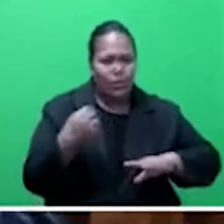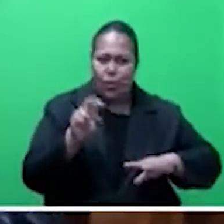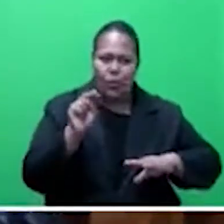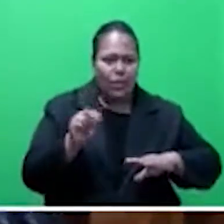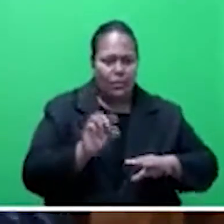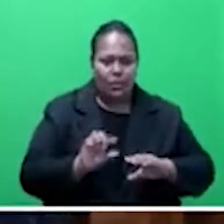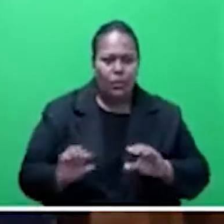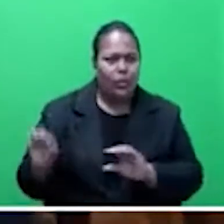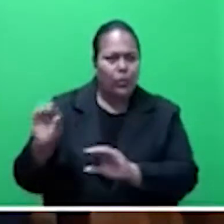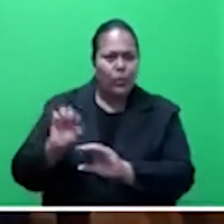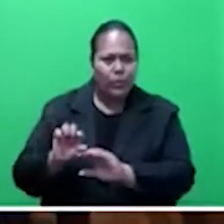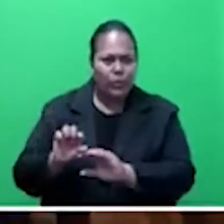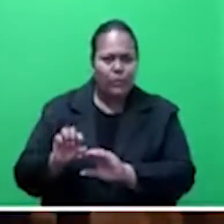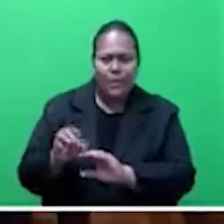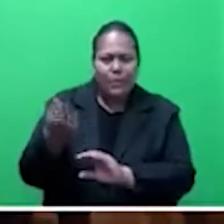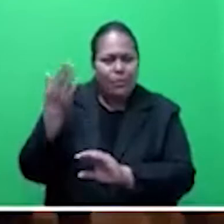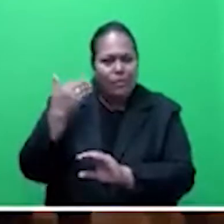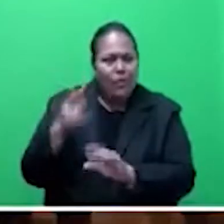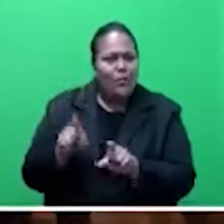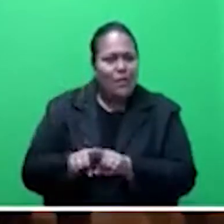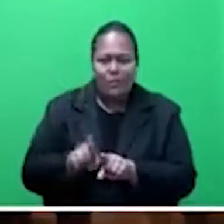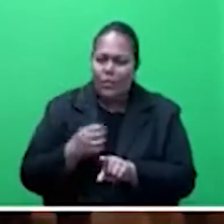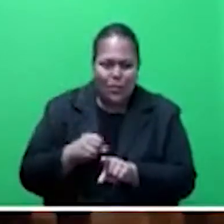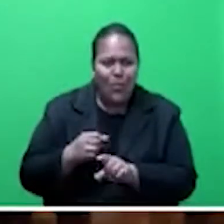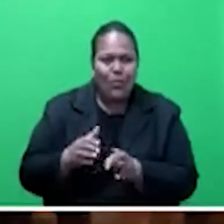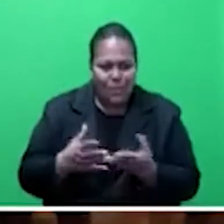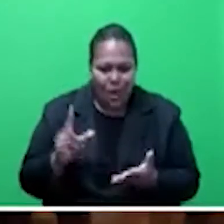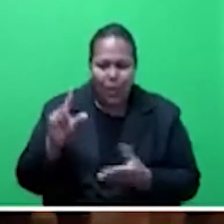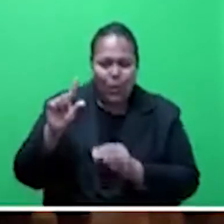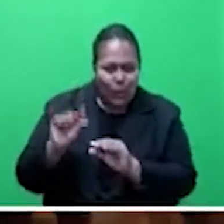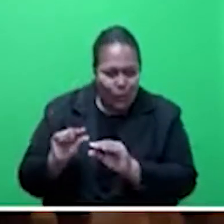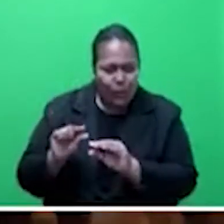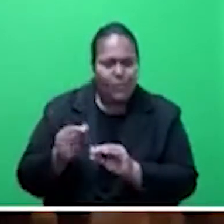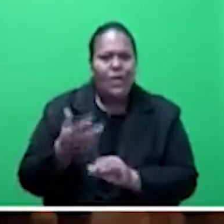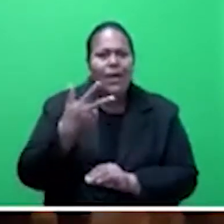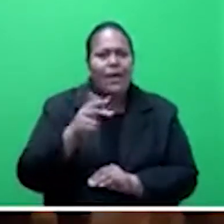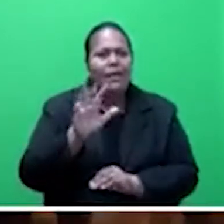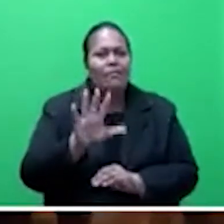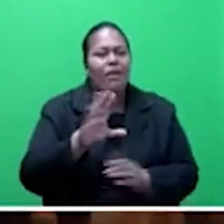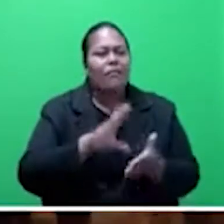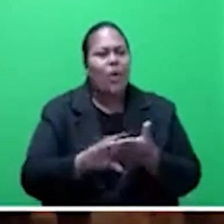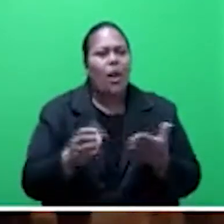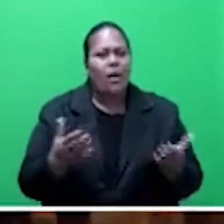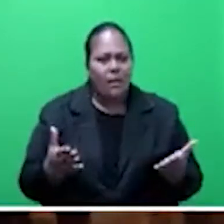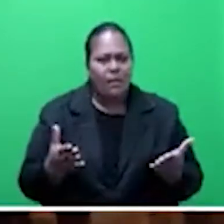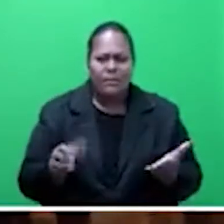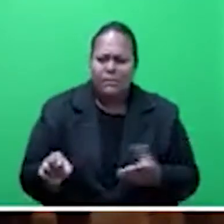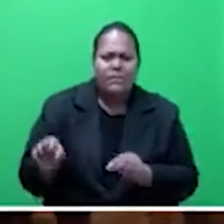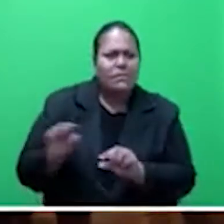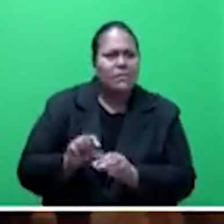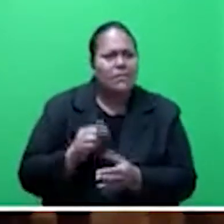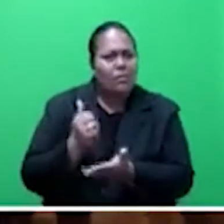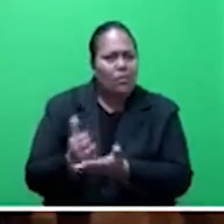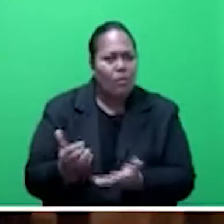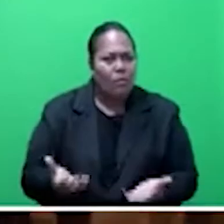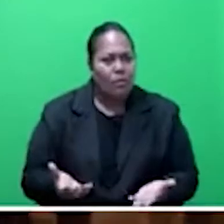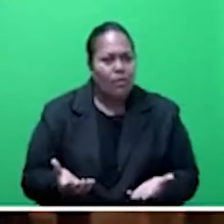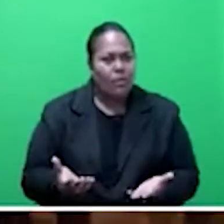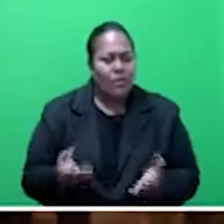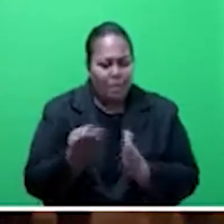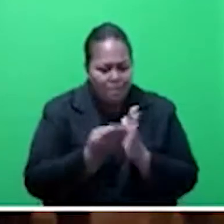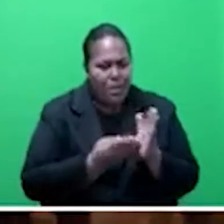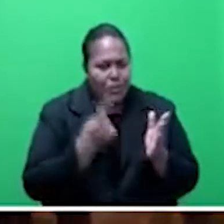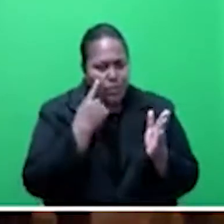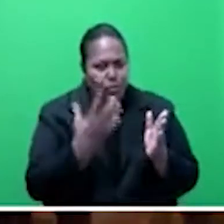large of a difference as it did in previous years to reach the $85 price floor. Budget allocation reflects